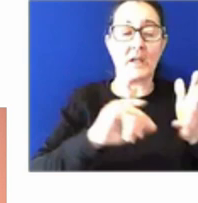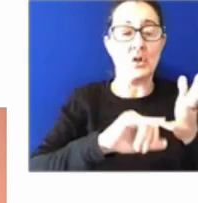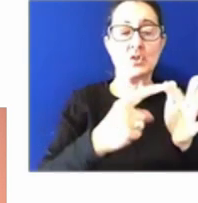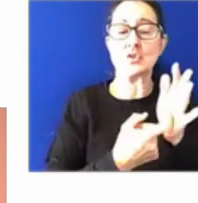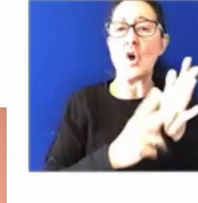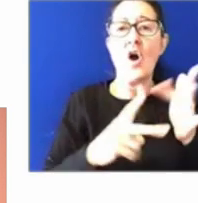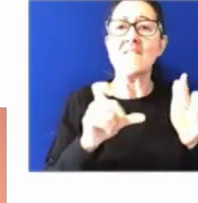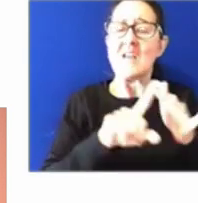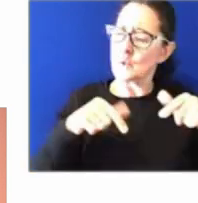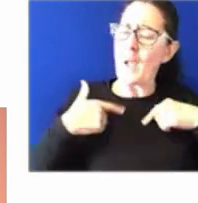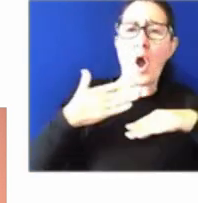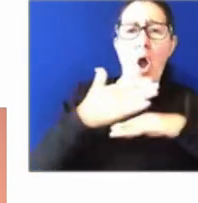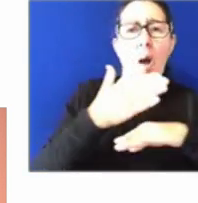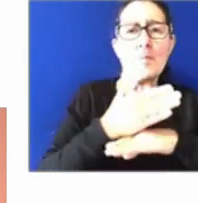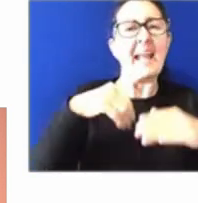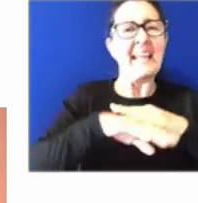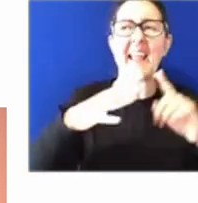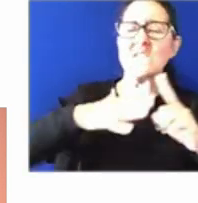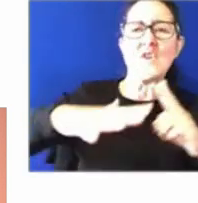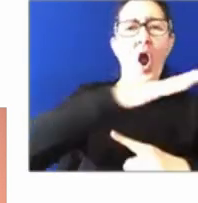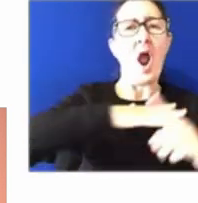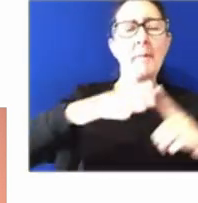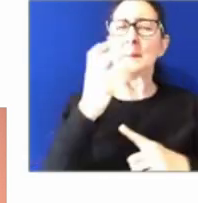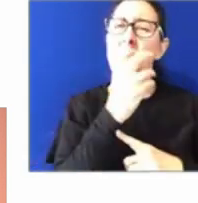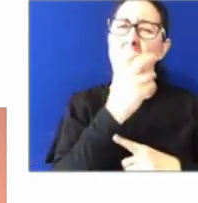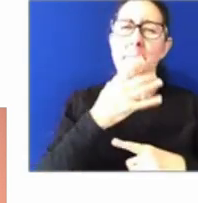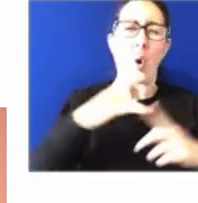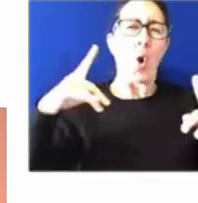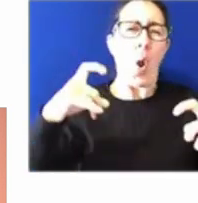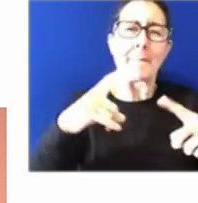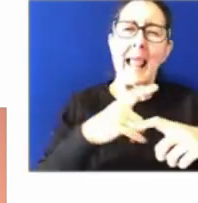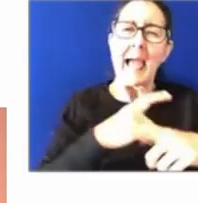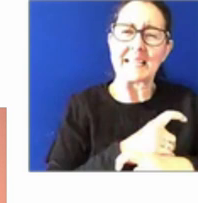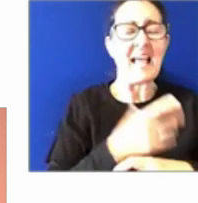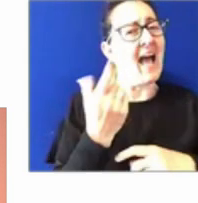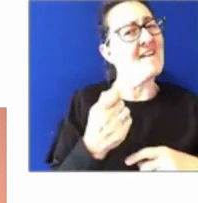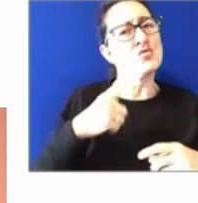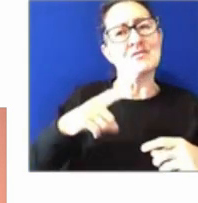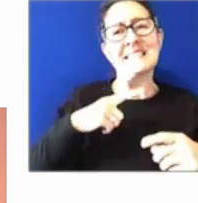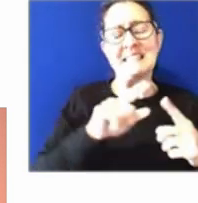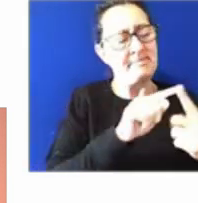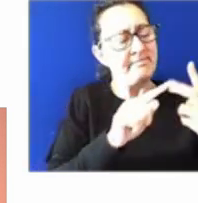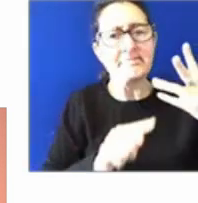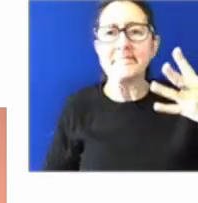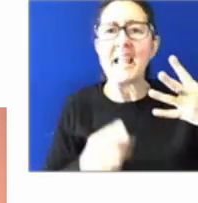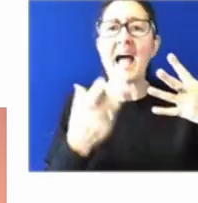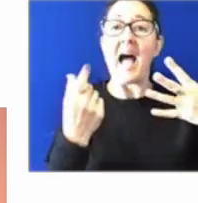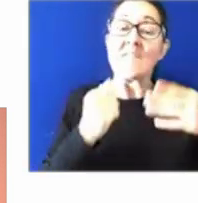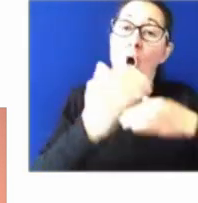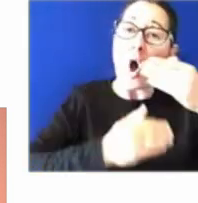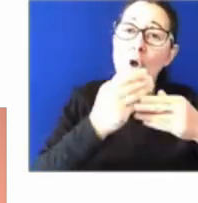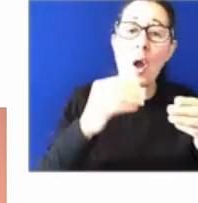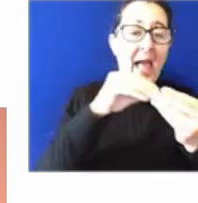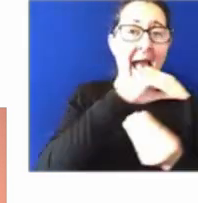complex environment. That's for a range of reasons. We've got ongoing economic and social challenges